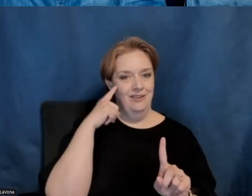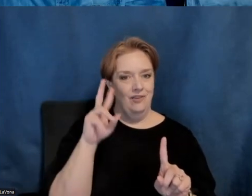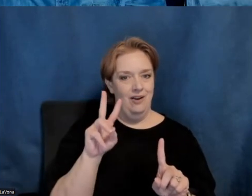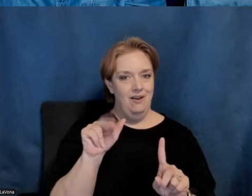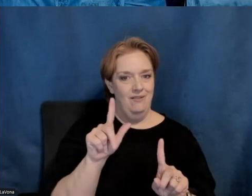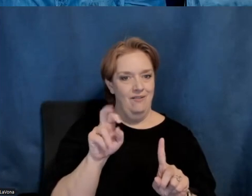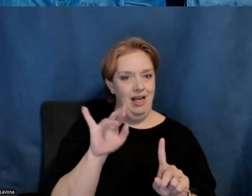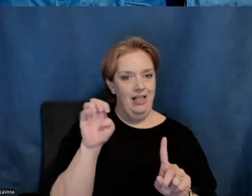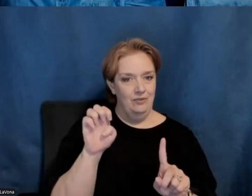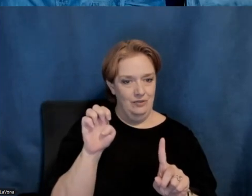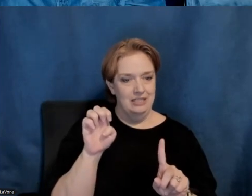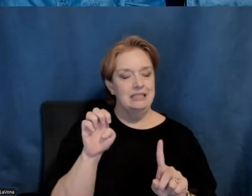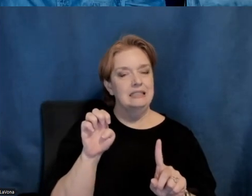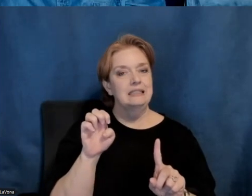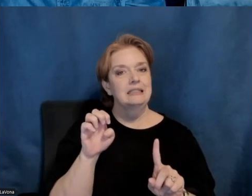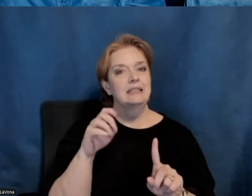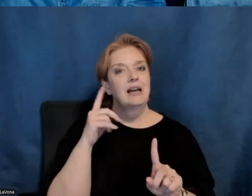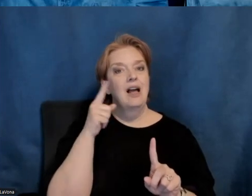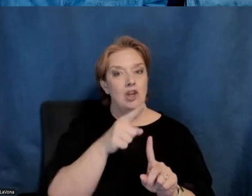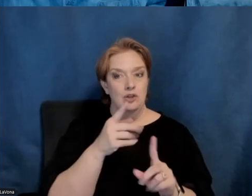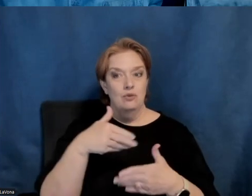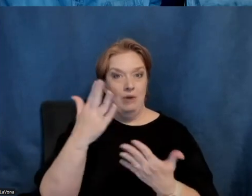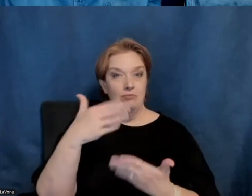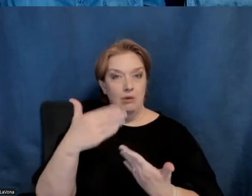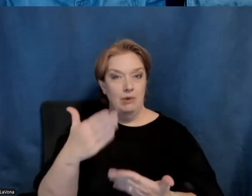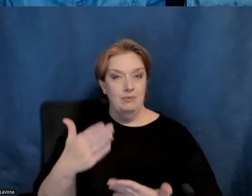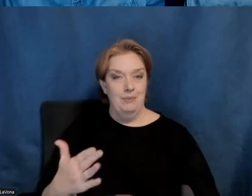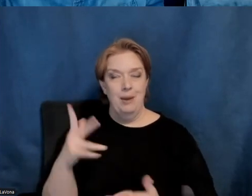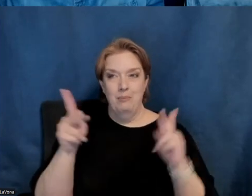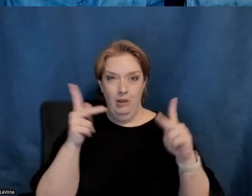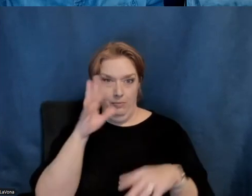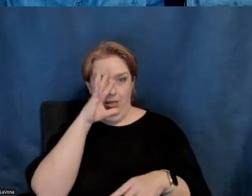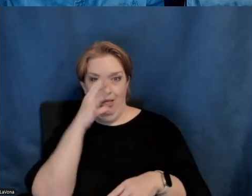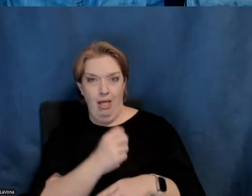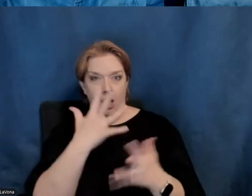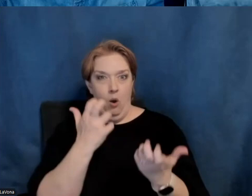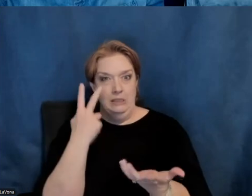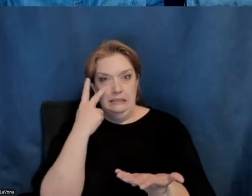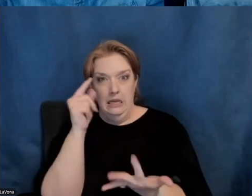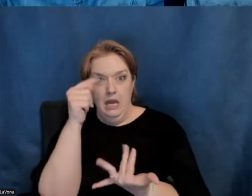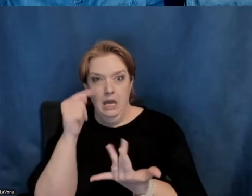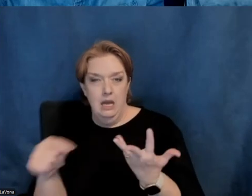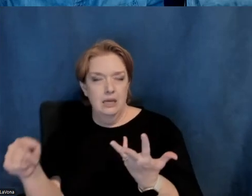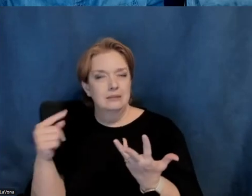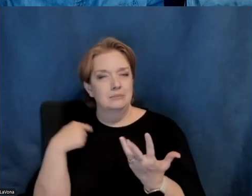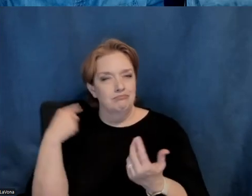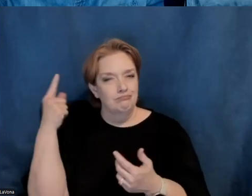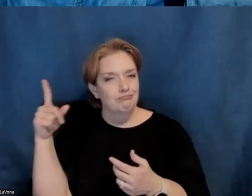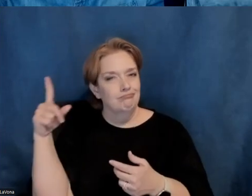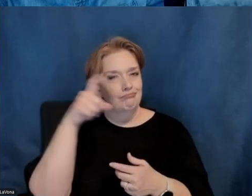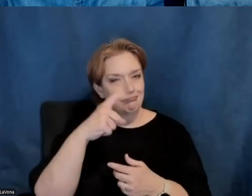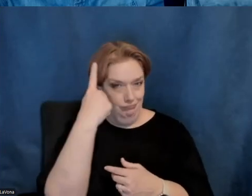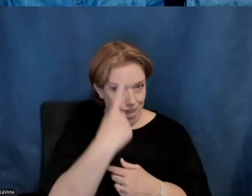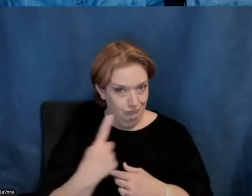uh, a lot of love for all your recommendations, which I think I've added just about everything you mentioned in the chat. Um, but just curiosity on,